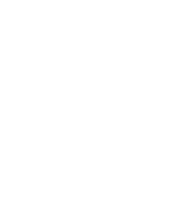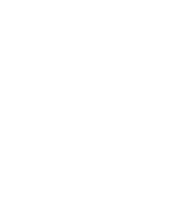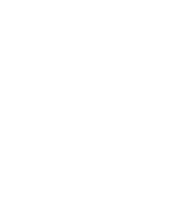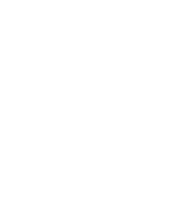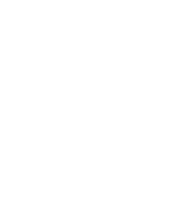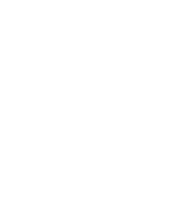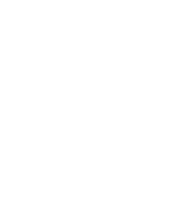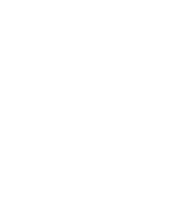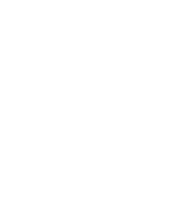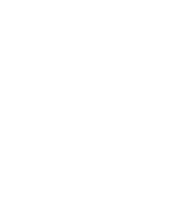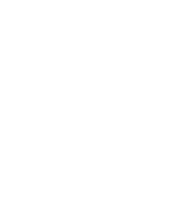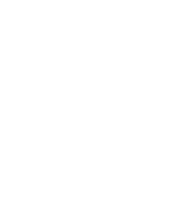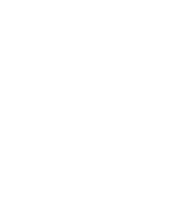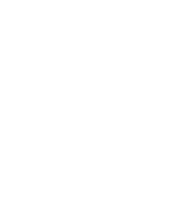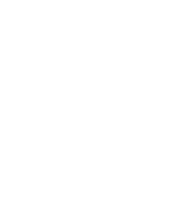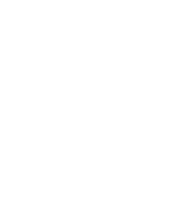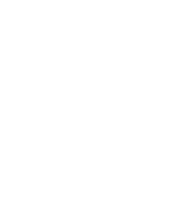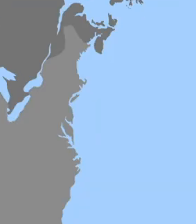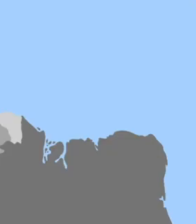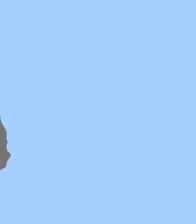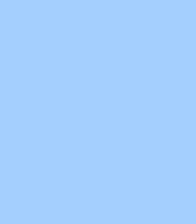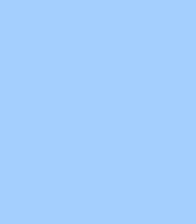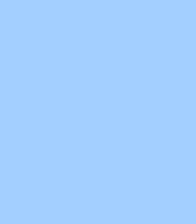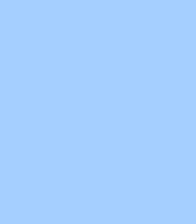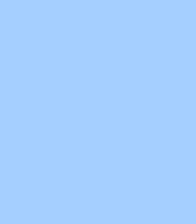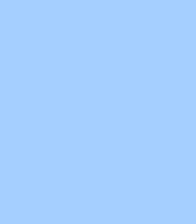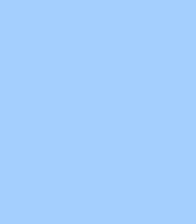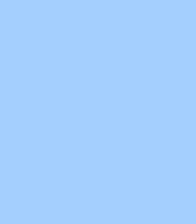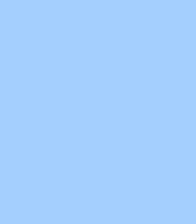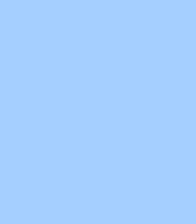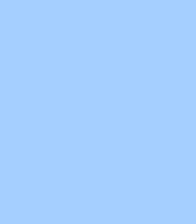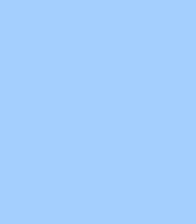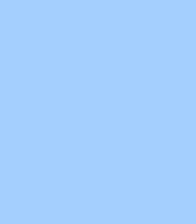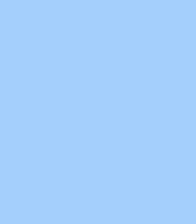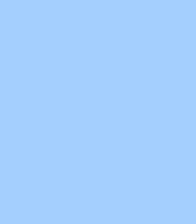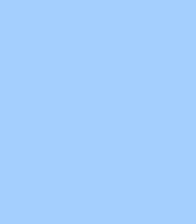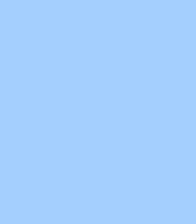National State-run Training and Job Placement Program for People with Disabilities